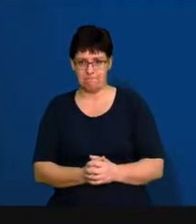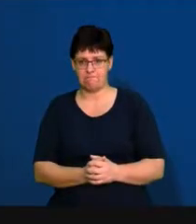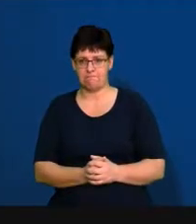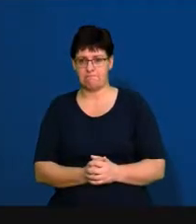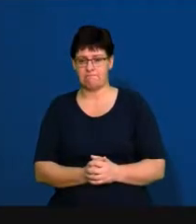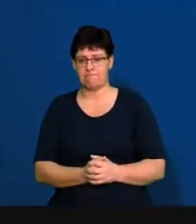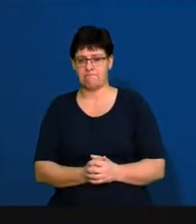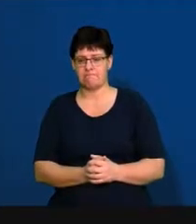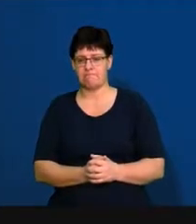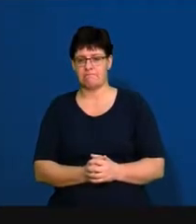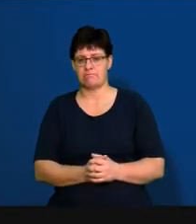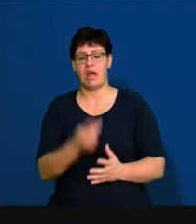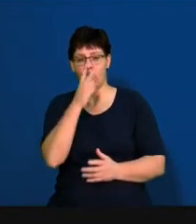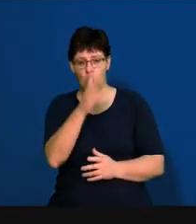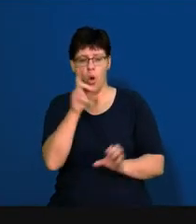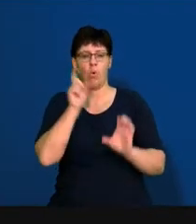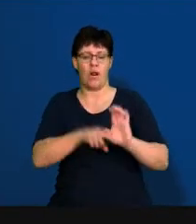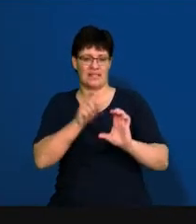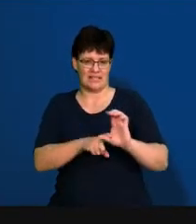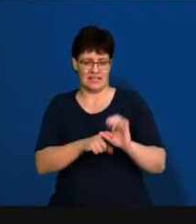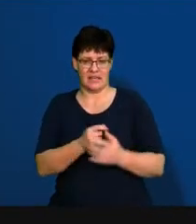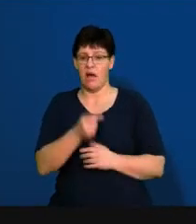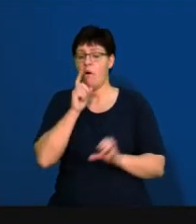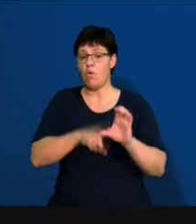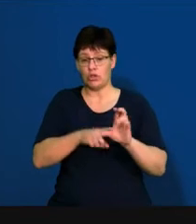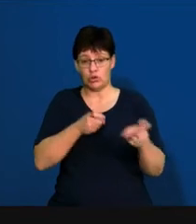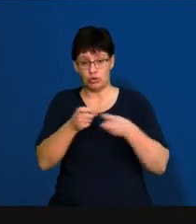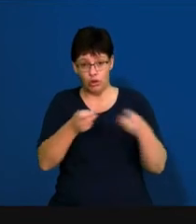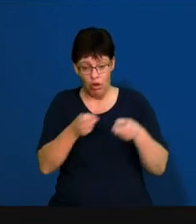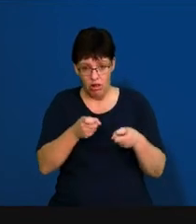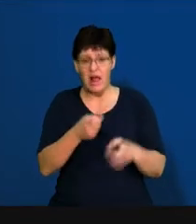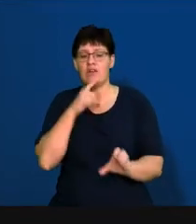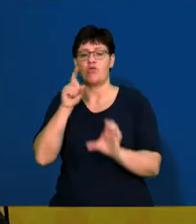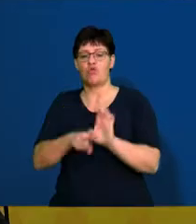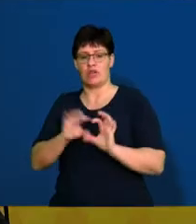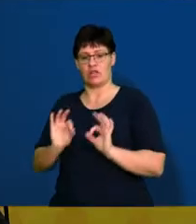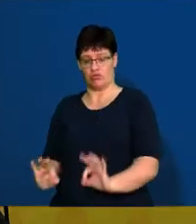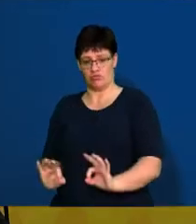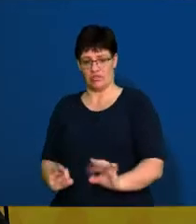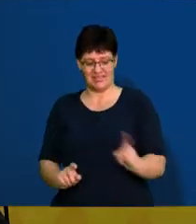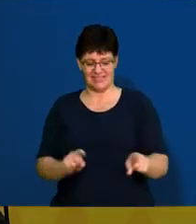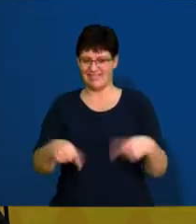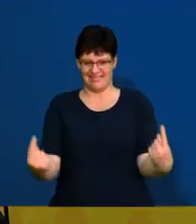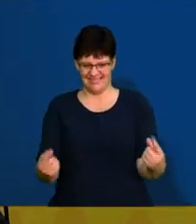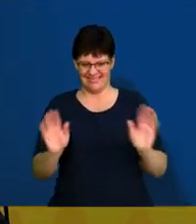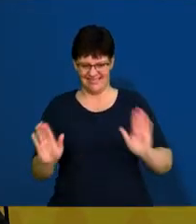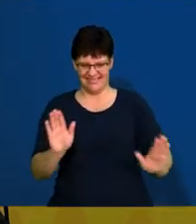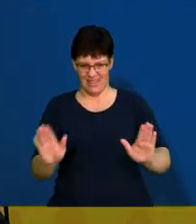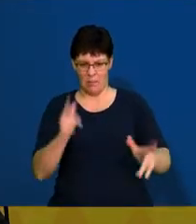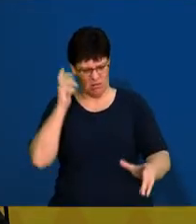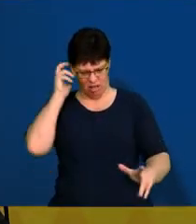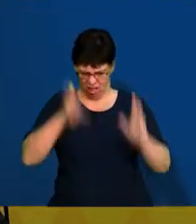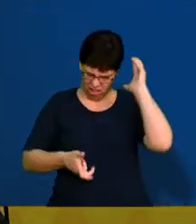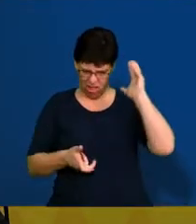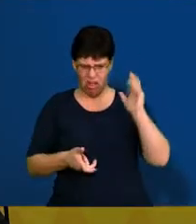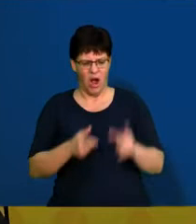Then we look at quality, we have quality control versus quality assurance. A lot of people get very confused